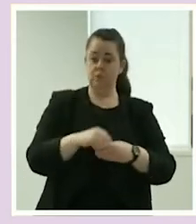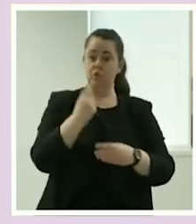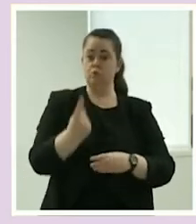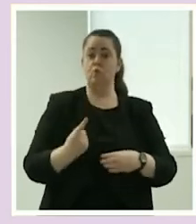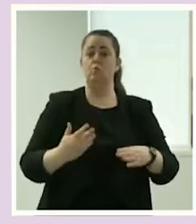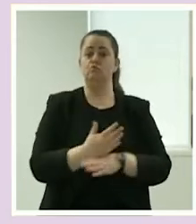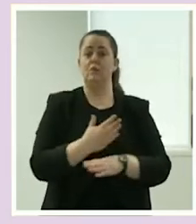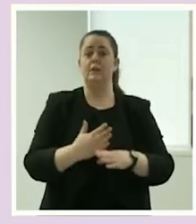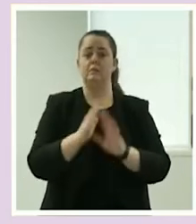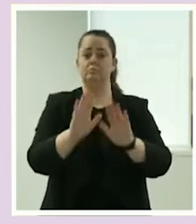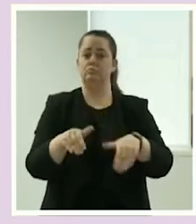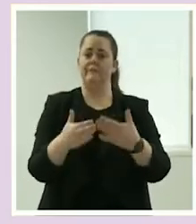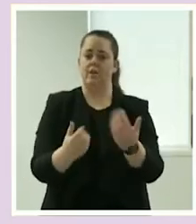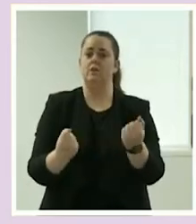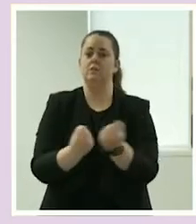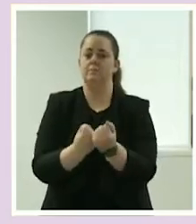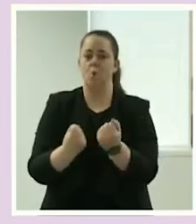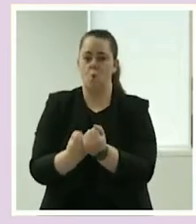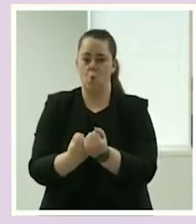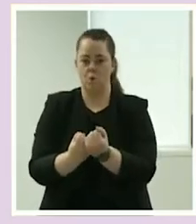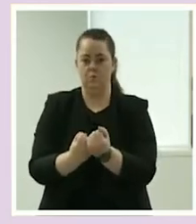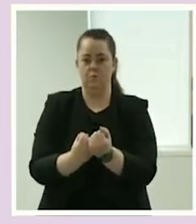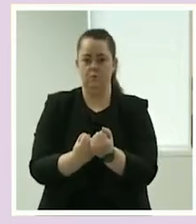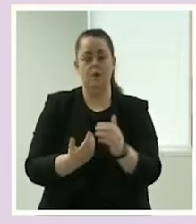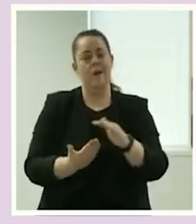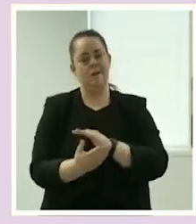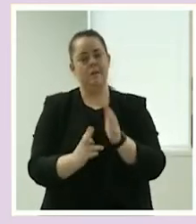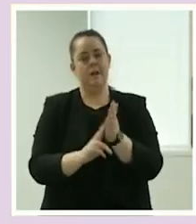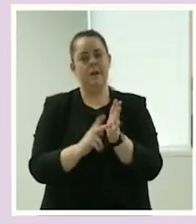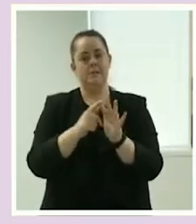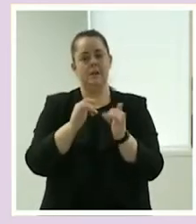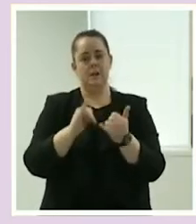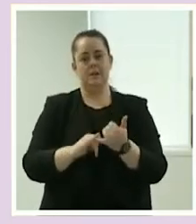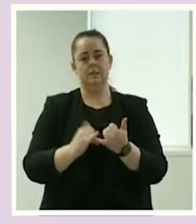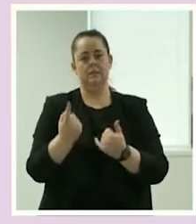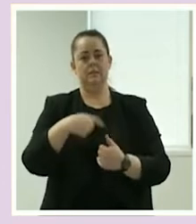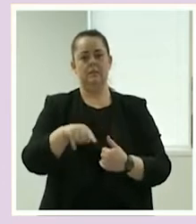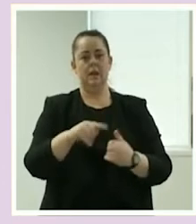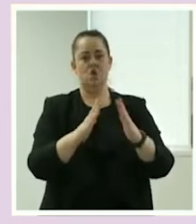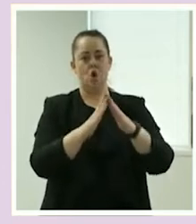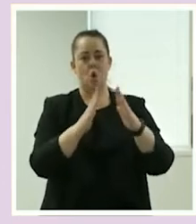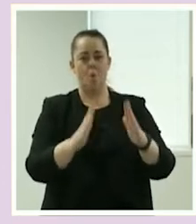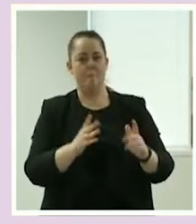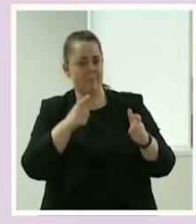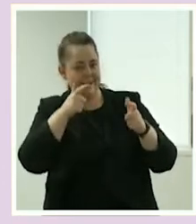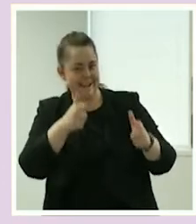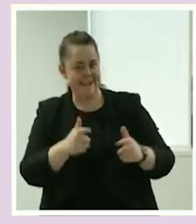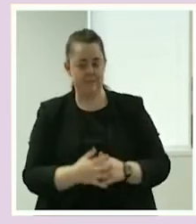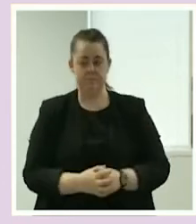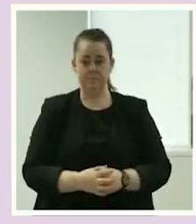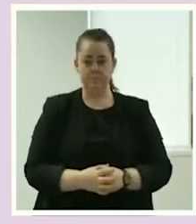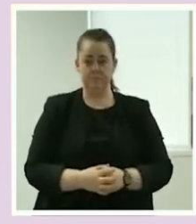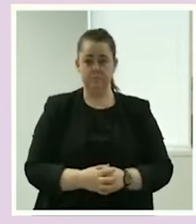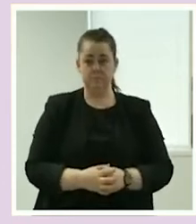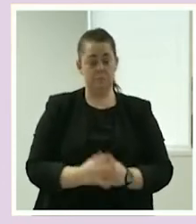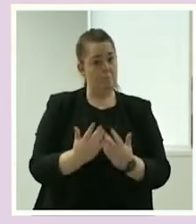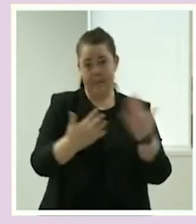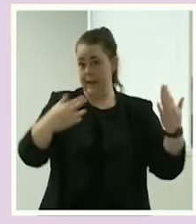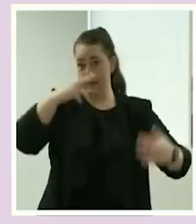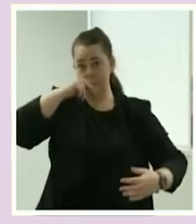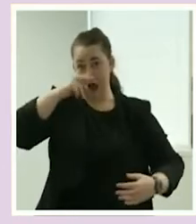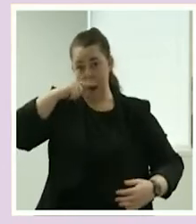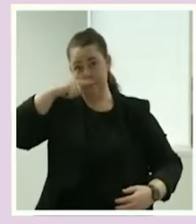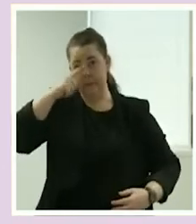support to NDS participants and home care consumers. We're attracting a younger workforce on average, but a workforce that ranges from